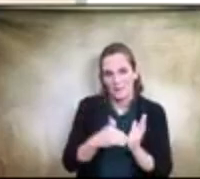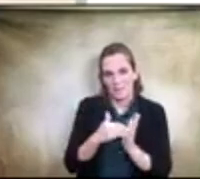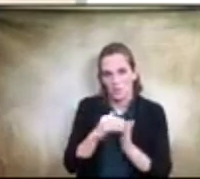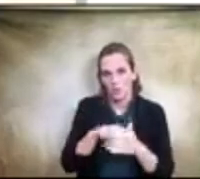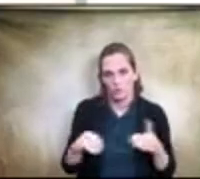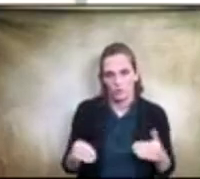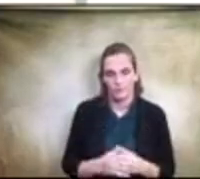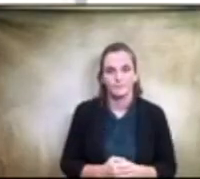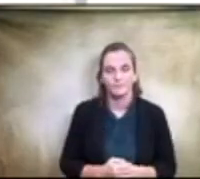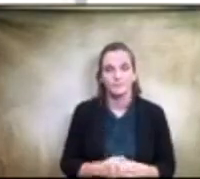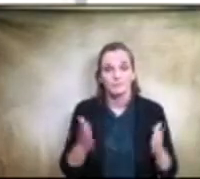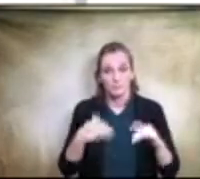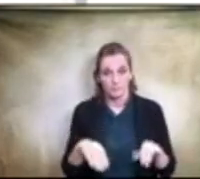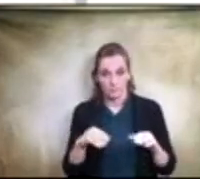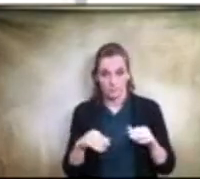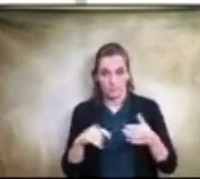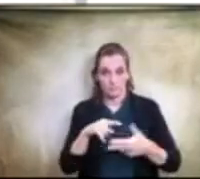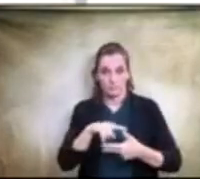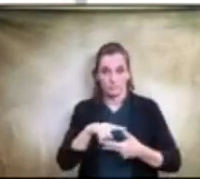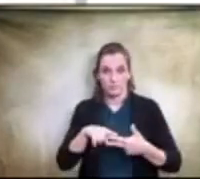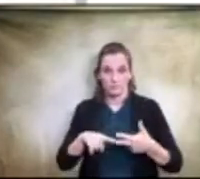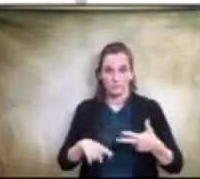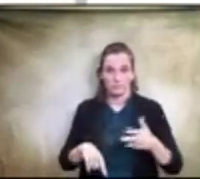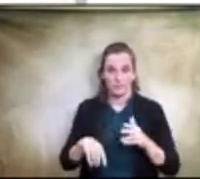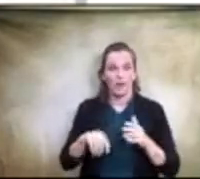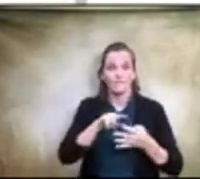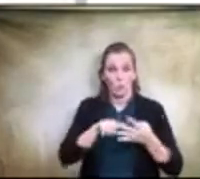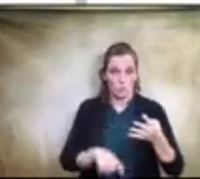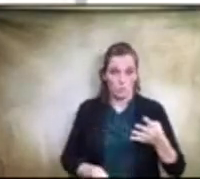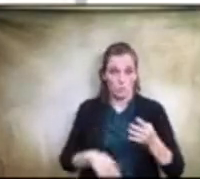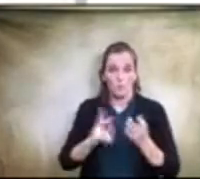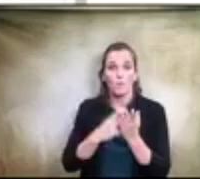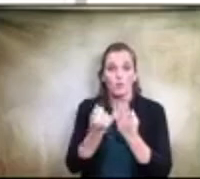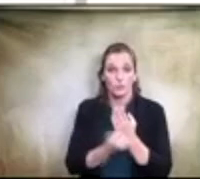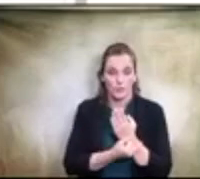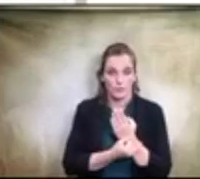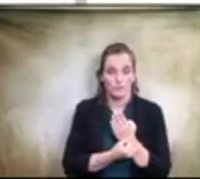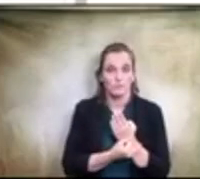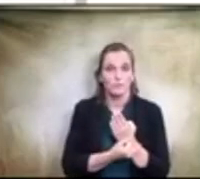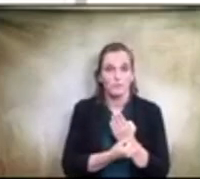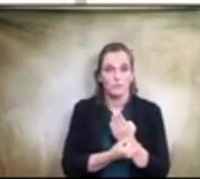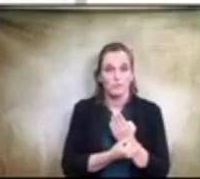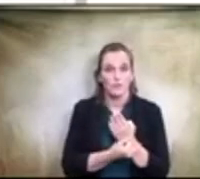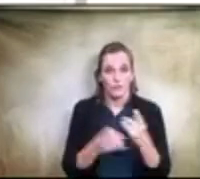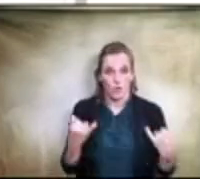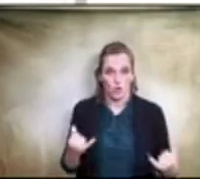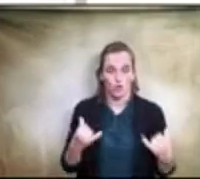Underneath that, we have a list of four projects that are currently underway.